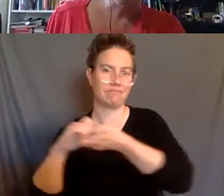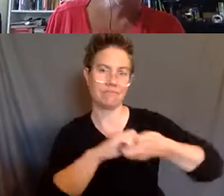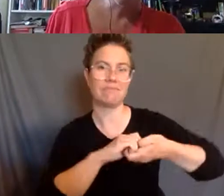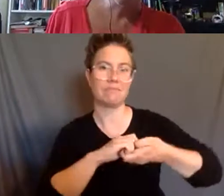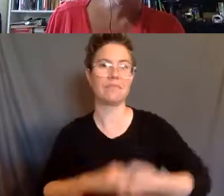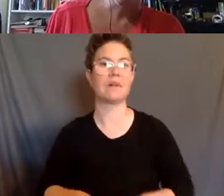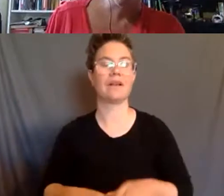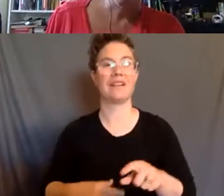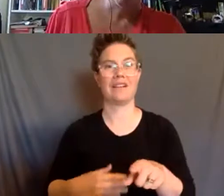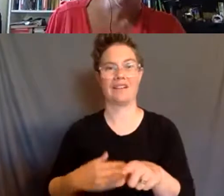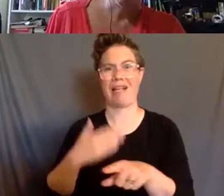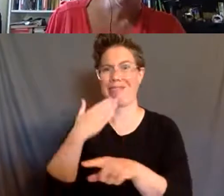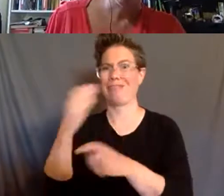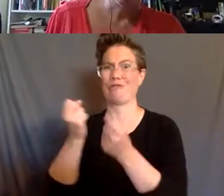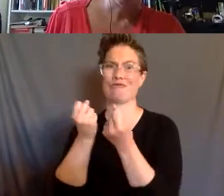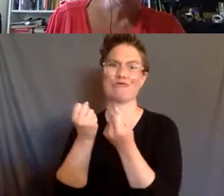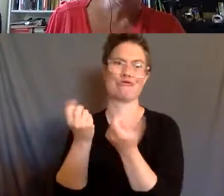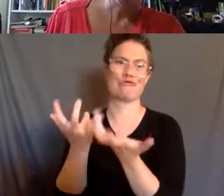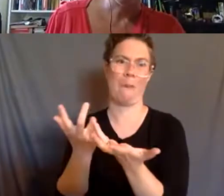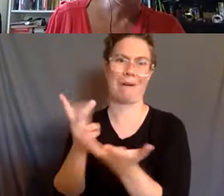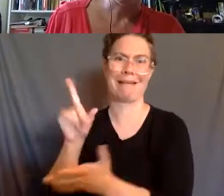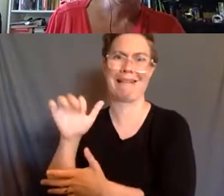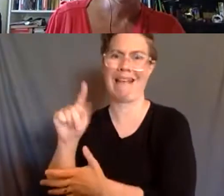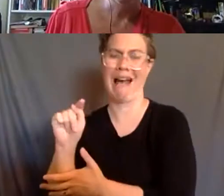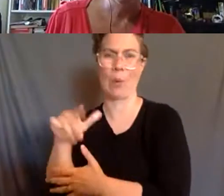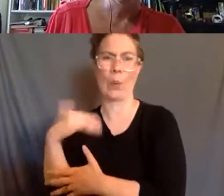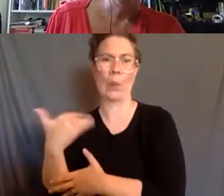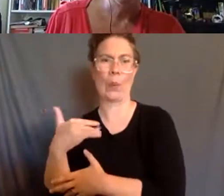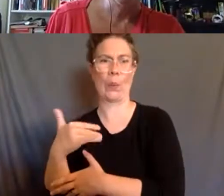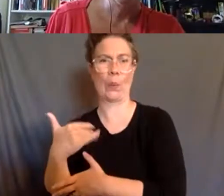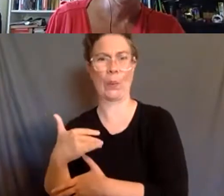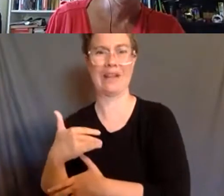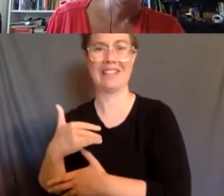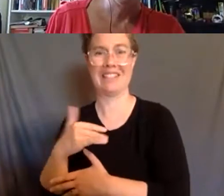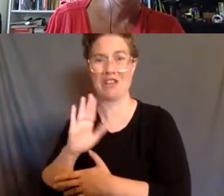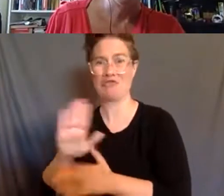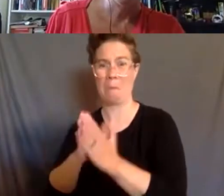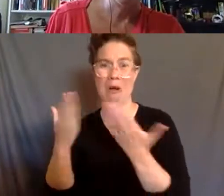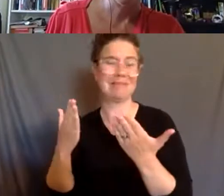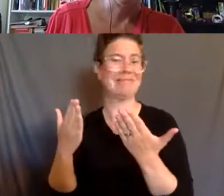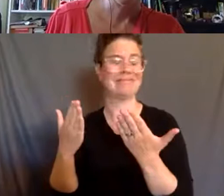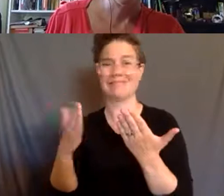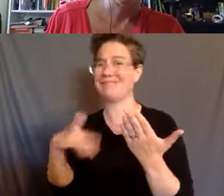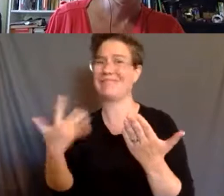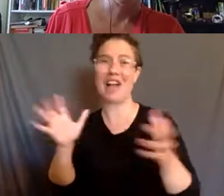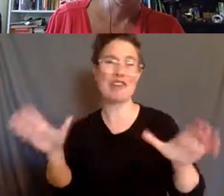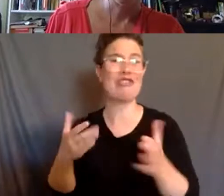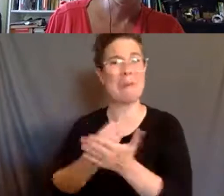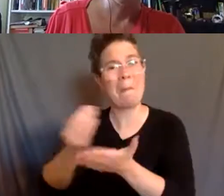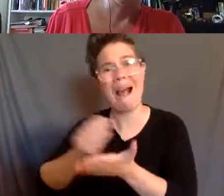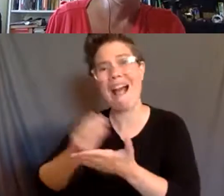Thank you so much, Liat. And I'm just, I'm also just encouraging people to get the book, to read it.